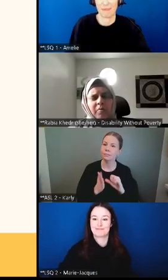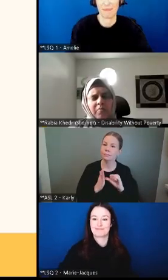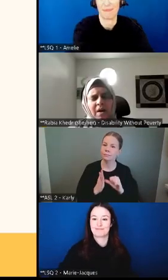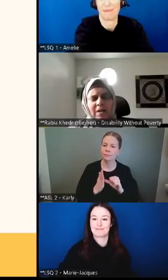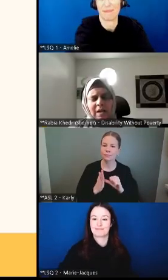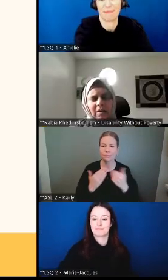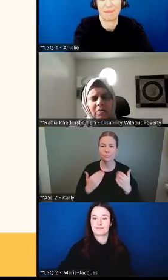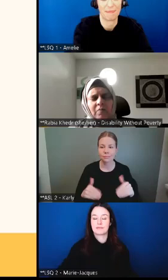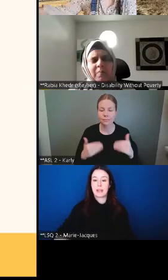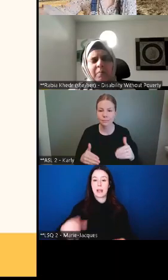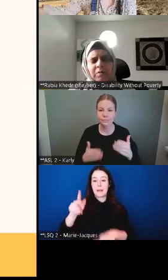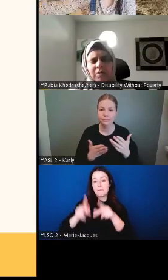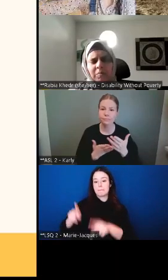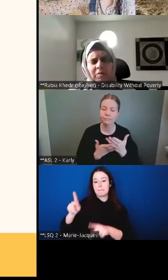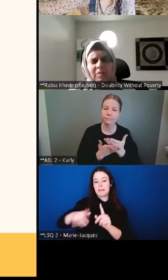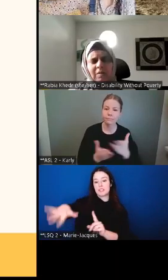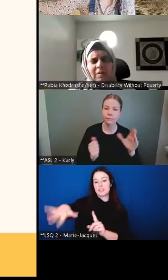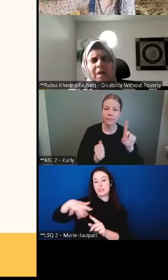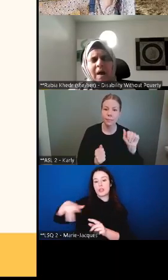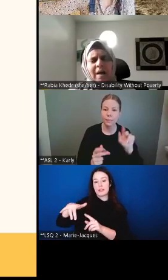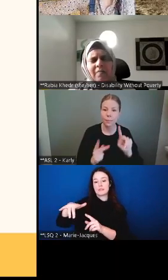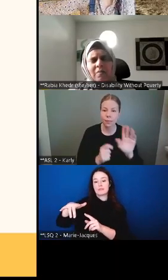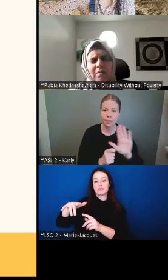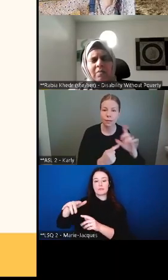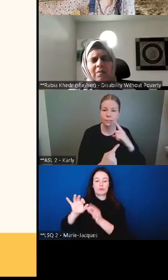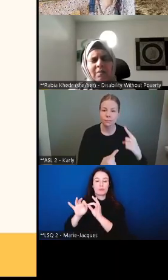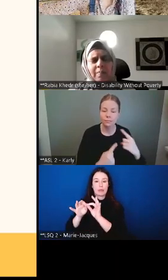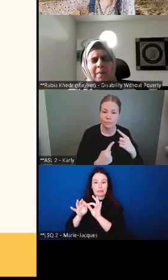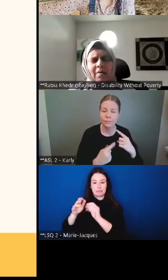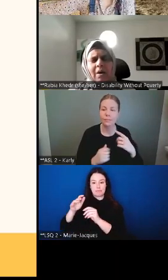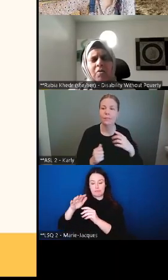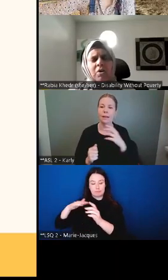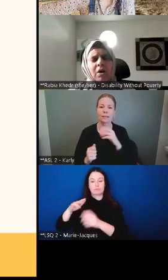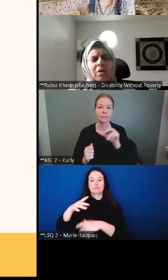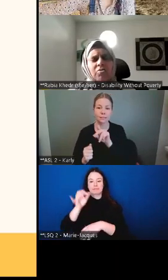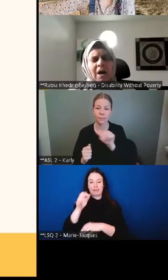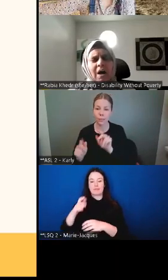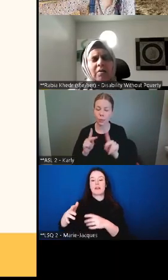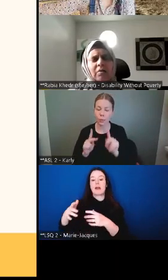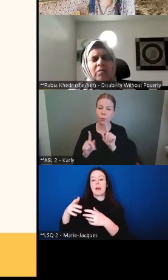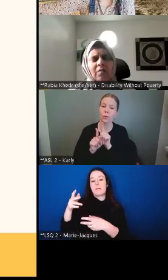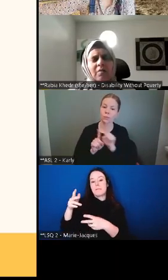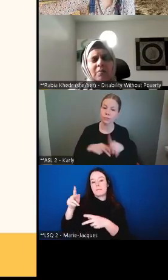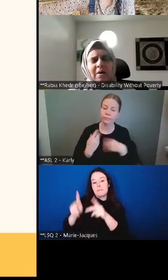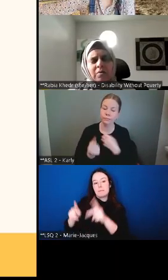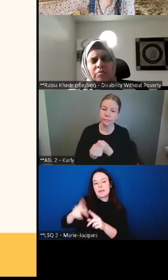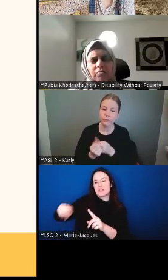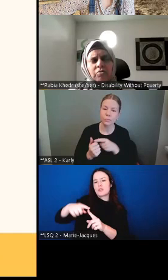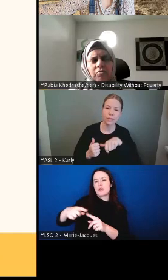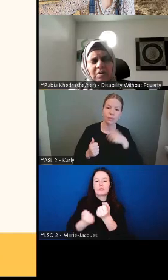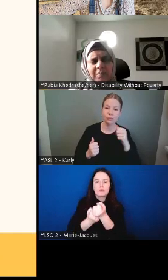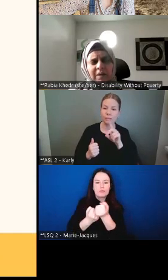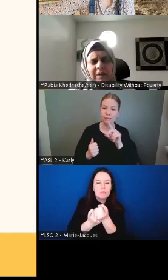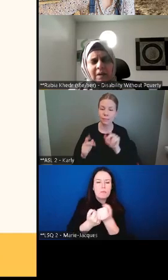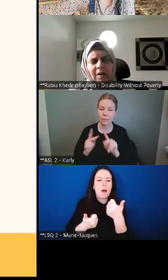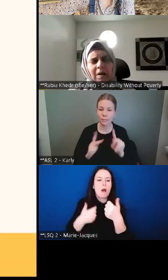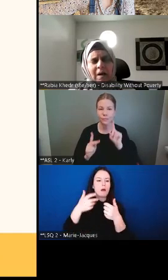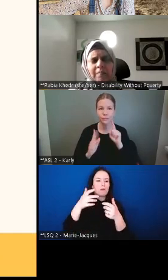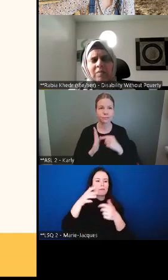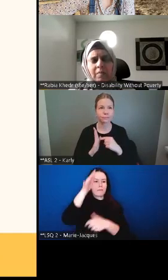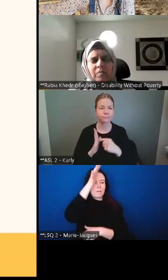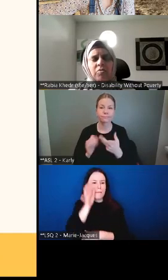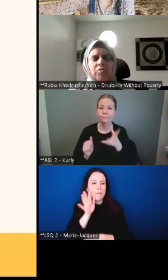also provide care to people with disabilities in their lives, whether it's their parent, child, spouse, sibling.